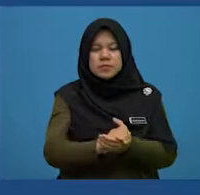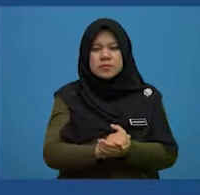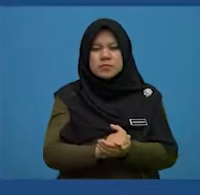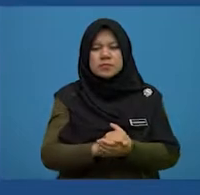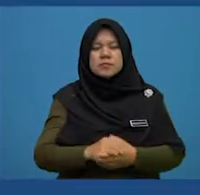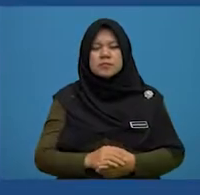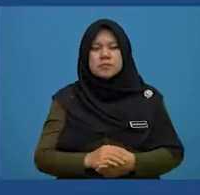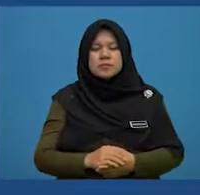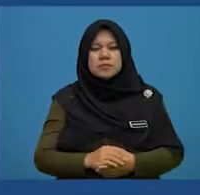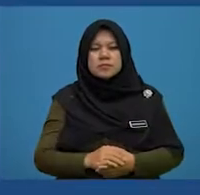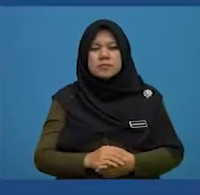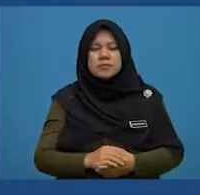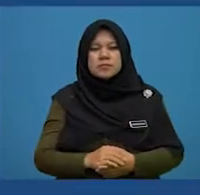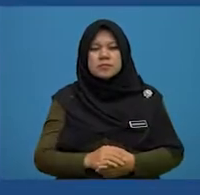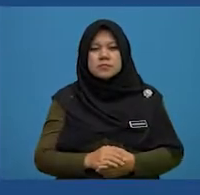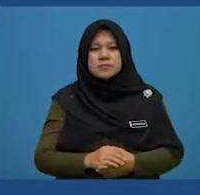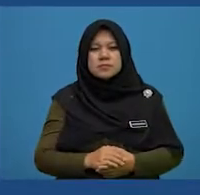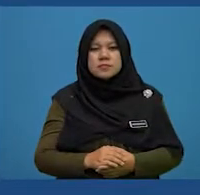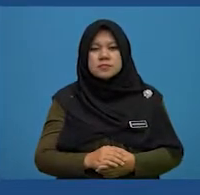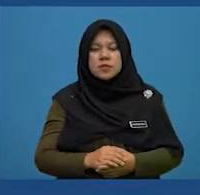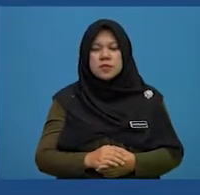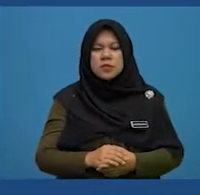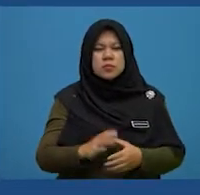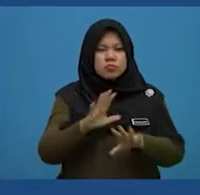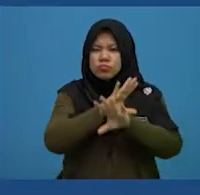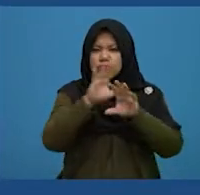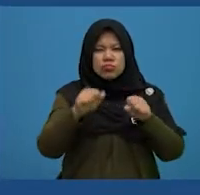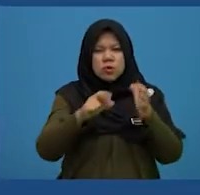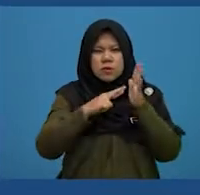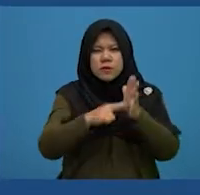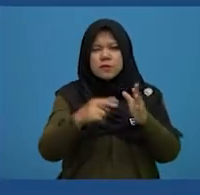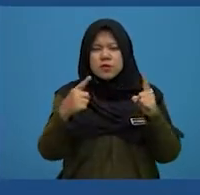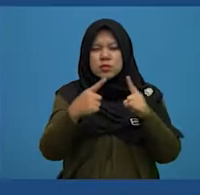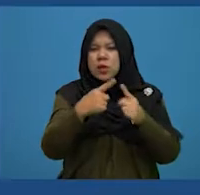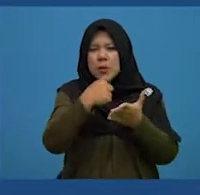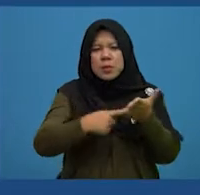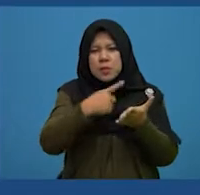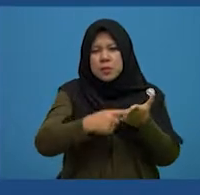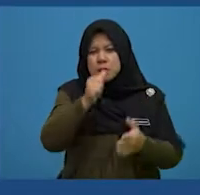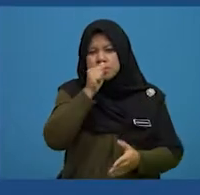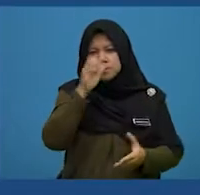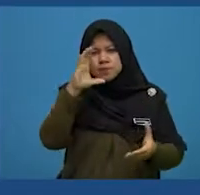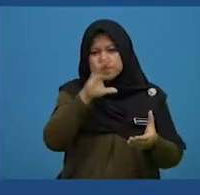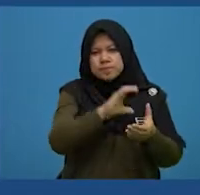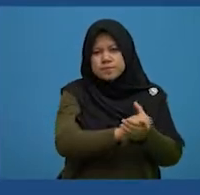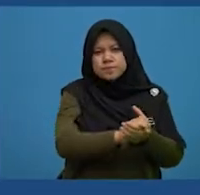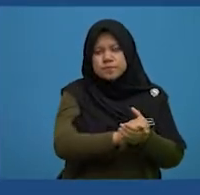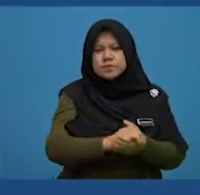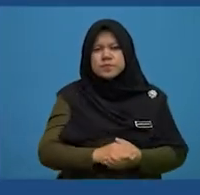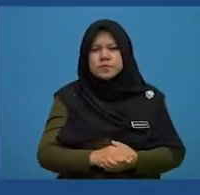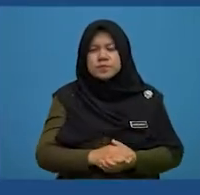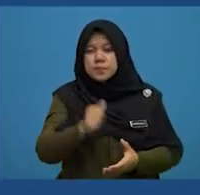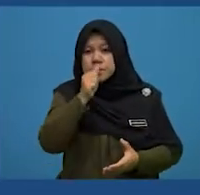beliefs. The word baggage does not refer to any personal beliefs,